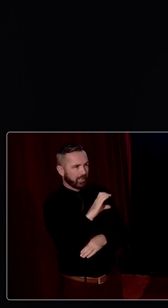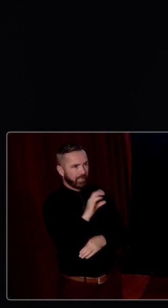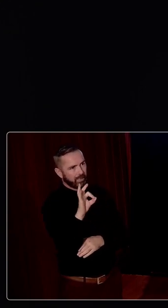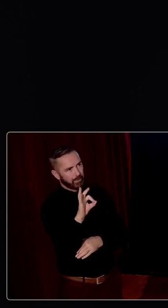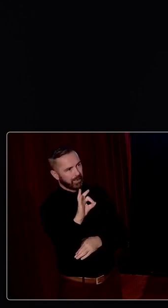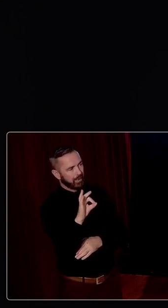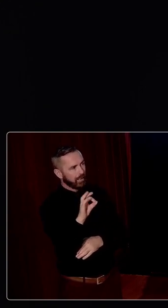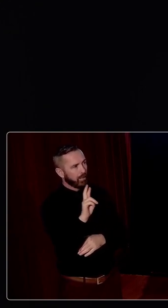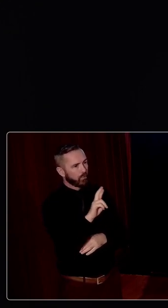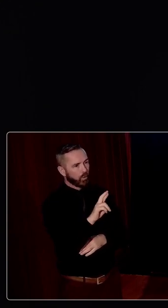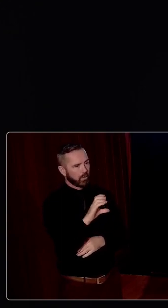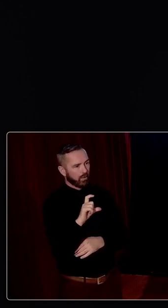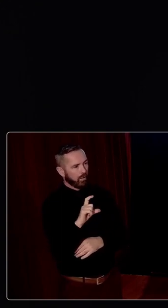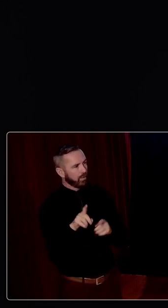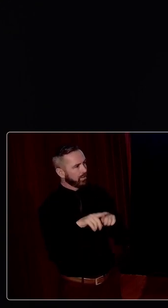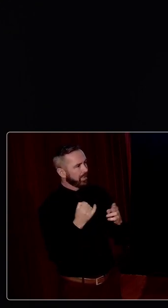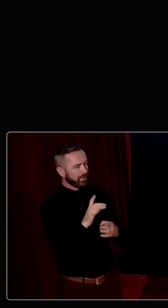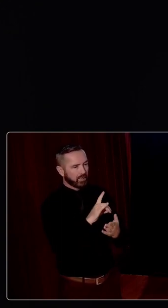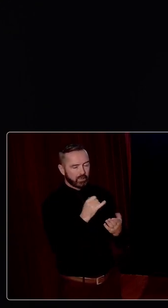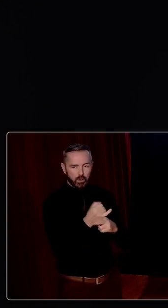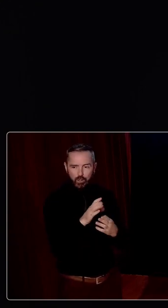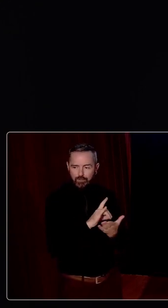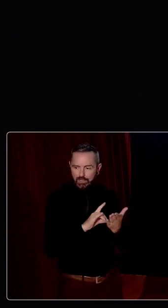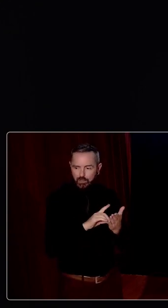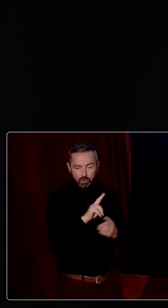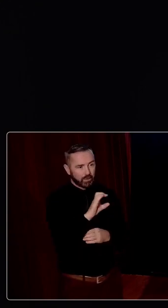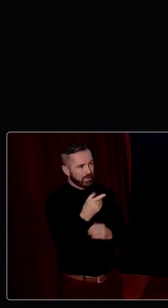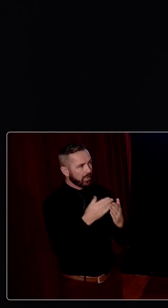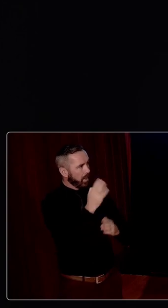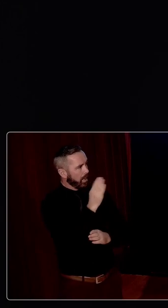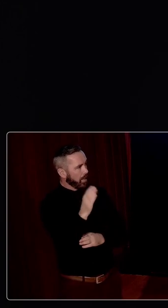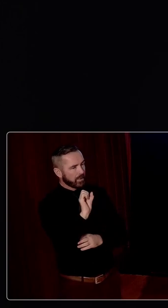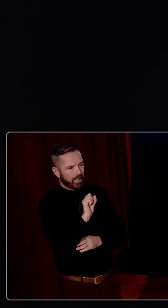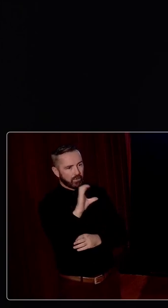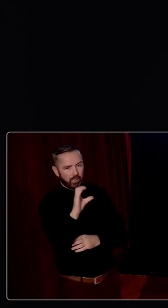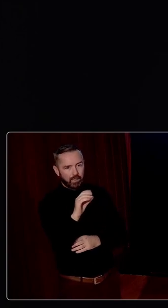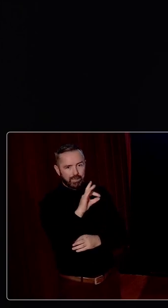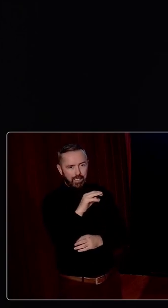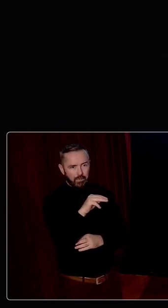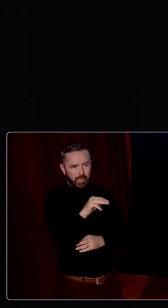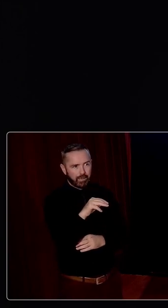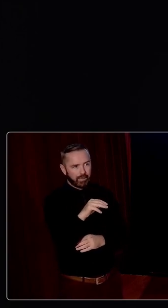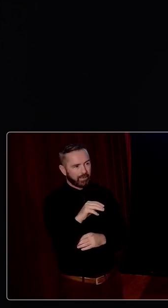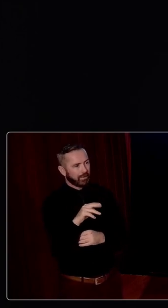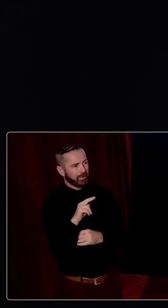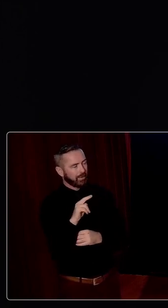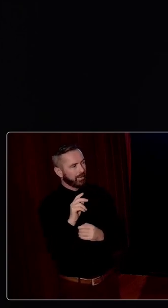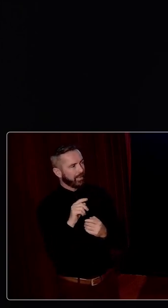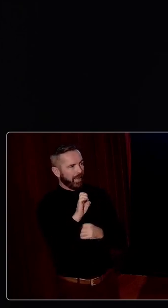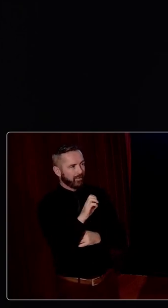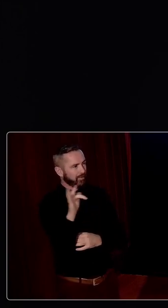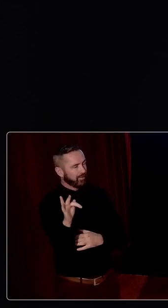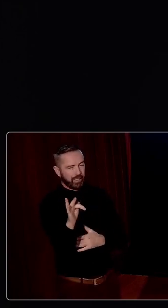Clare Gibney and Roisin Cawley in the School of History. At UCD Library, Sandra Collins, Kate Manning and her team at UCD Archives,